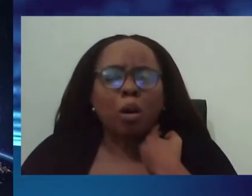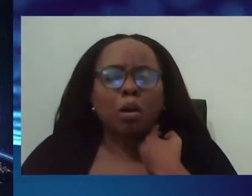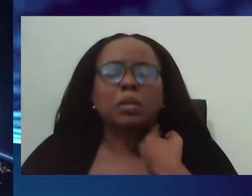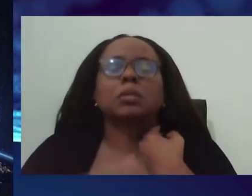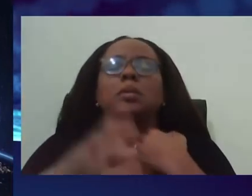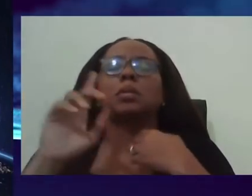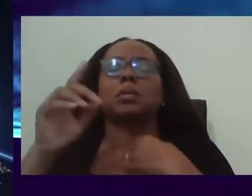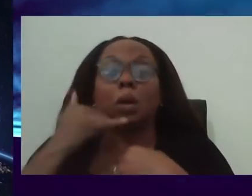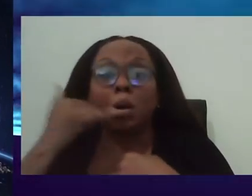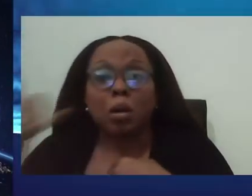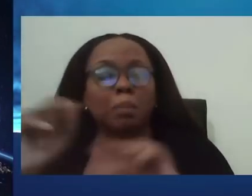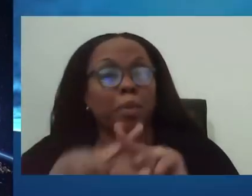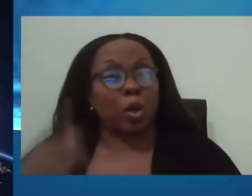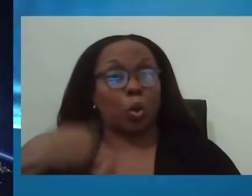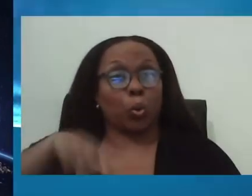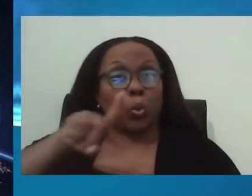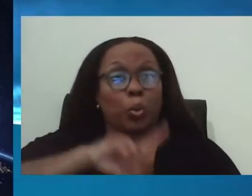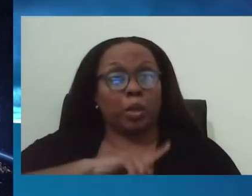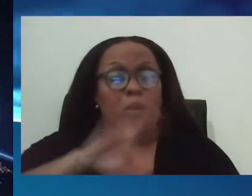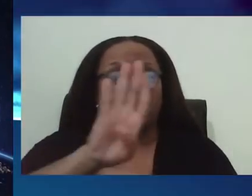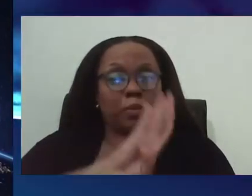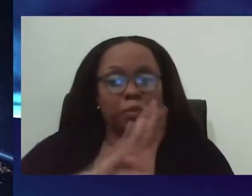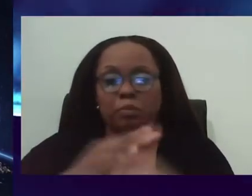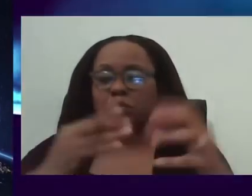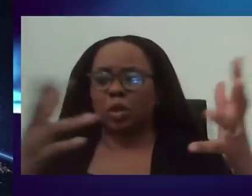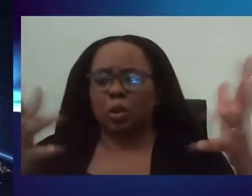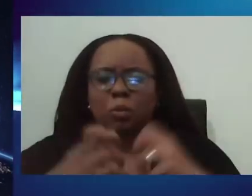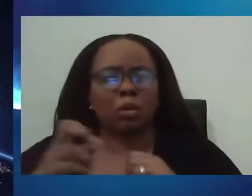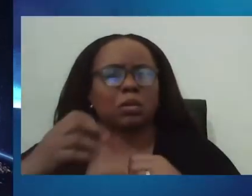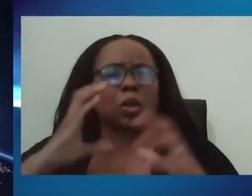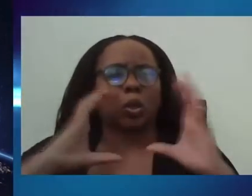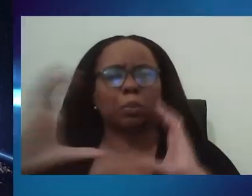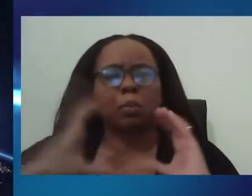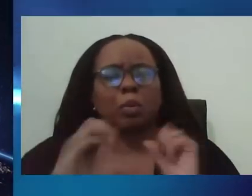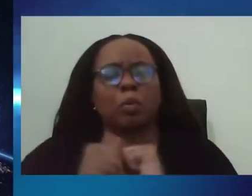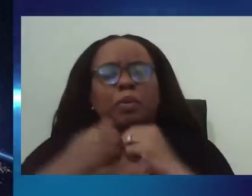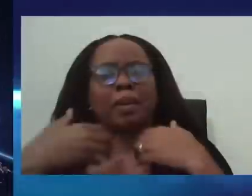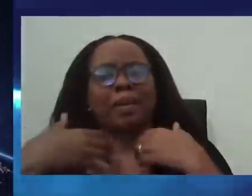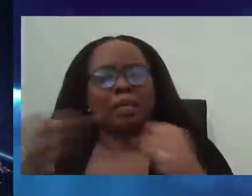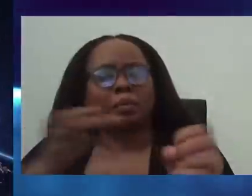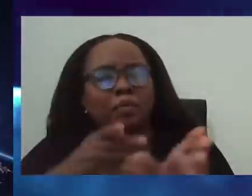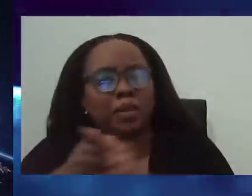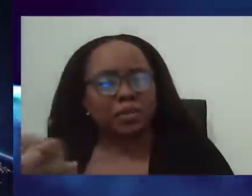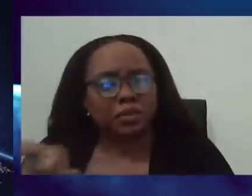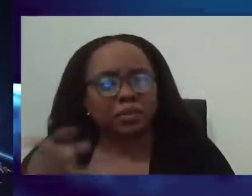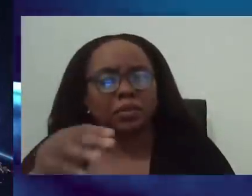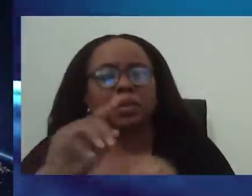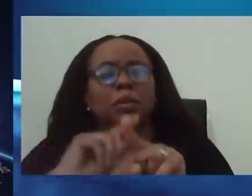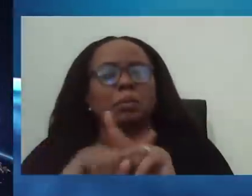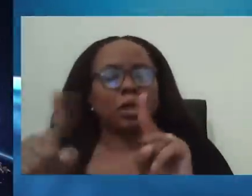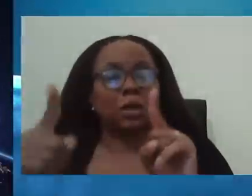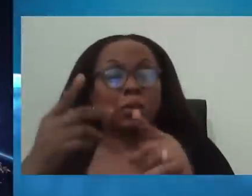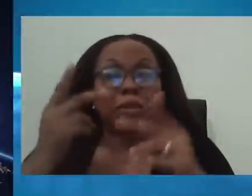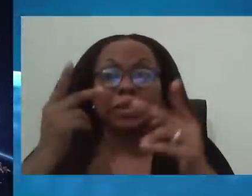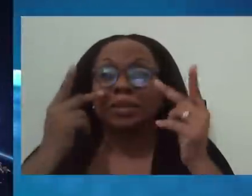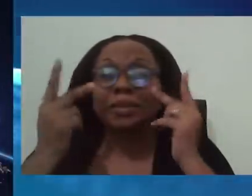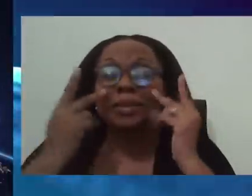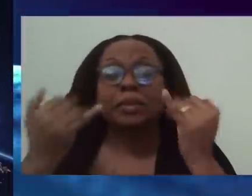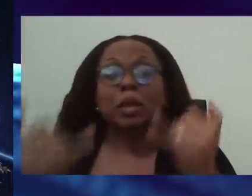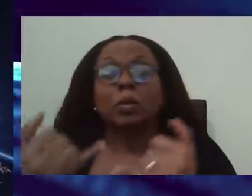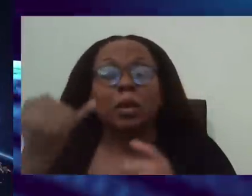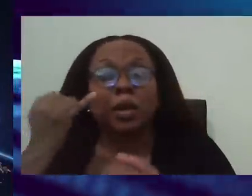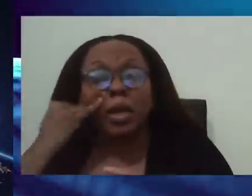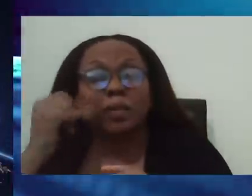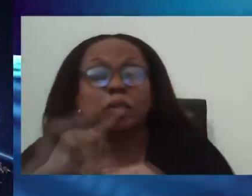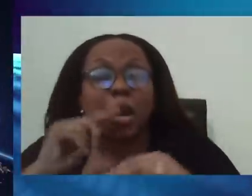persons can be able to communicate with the healthcare professional to know what is happening. But we are starting to look at that because if the